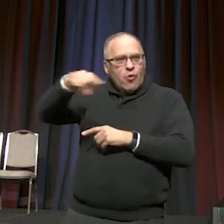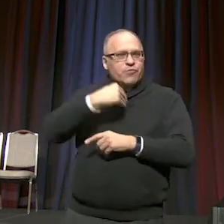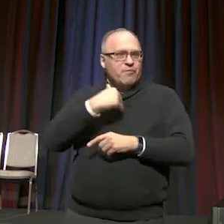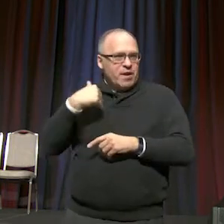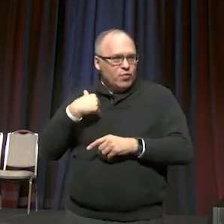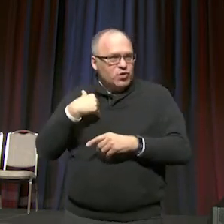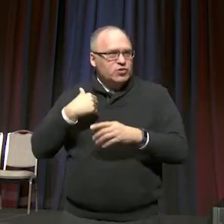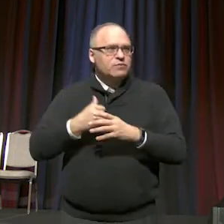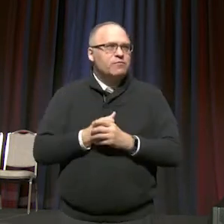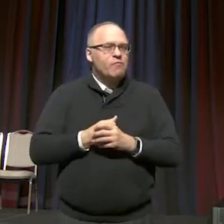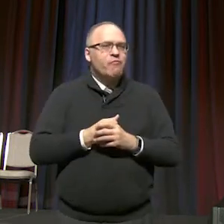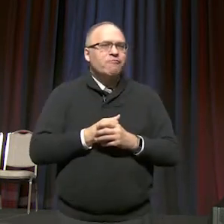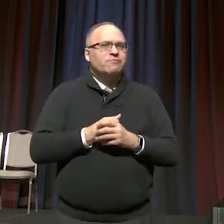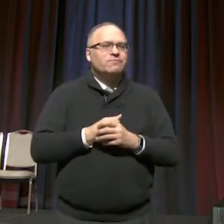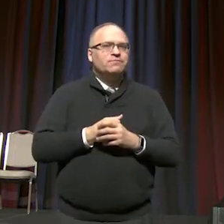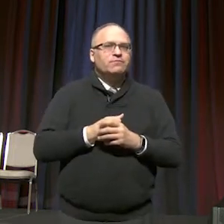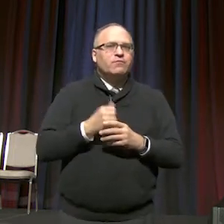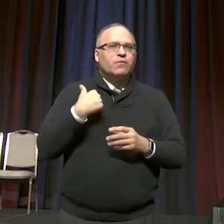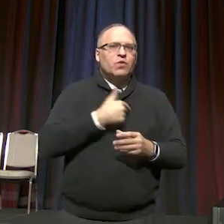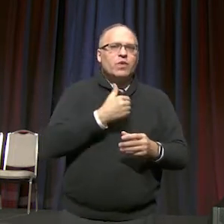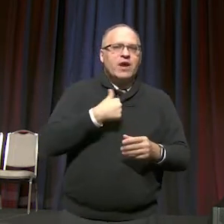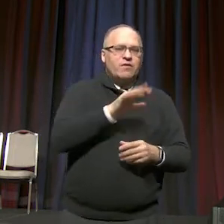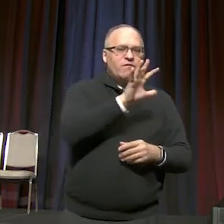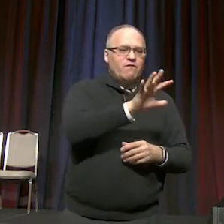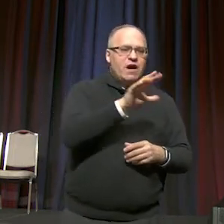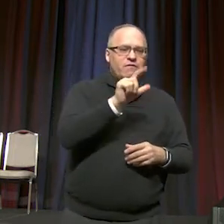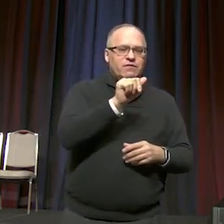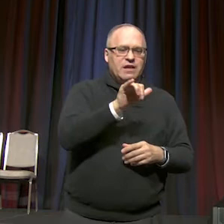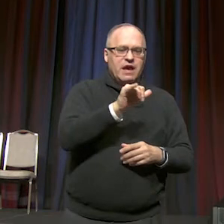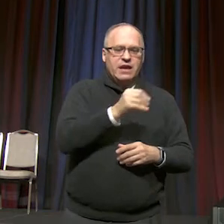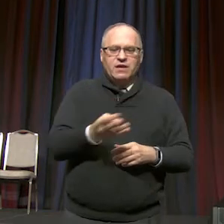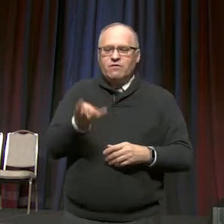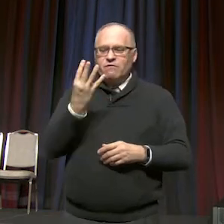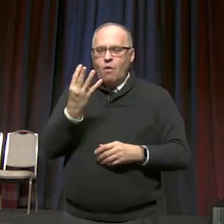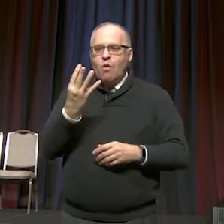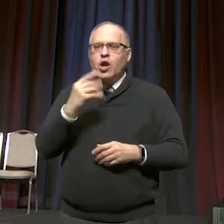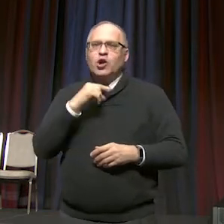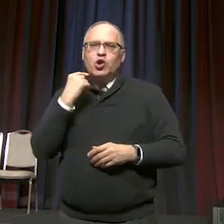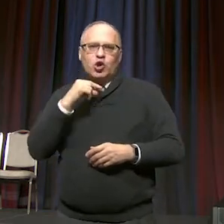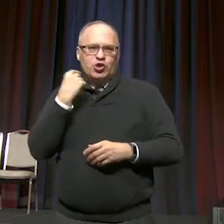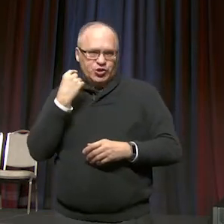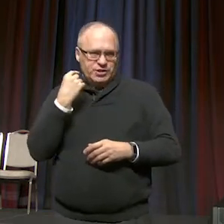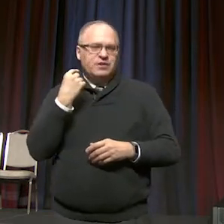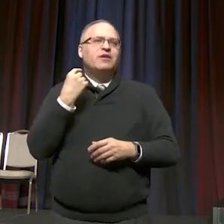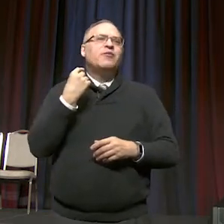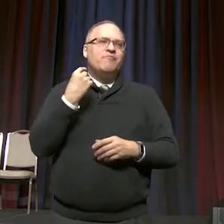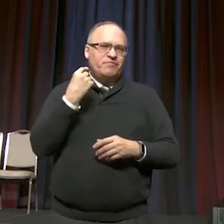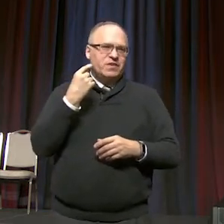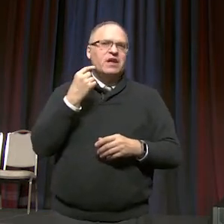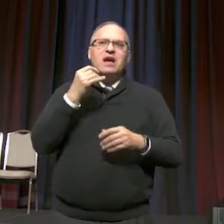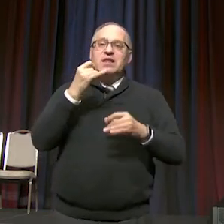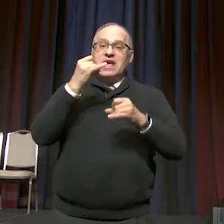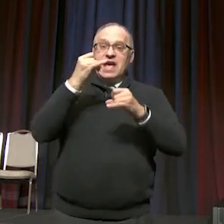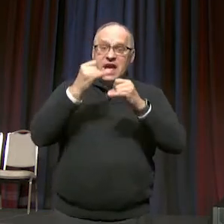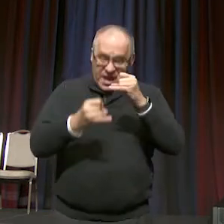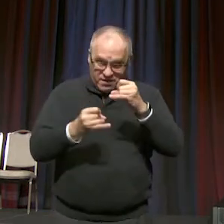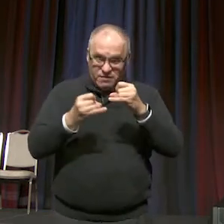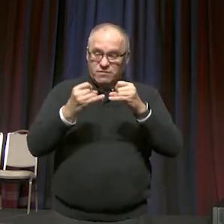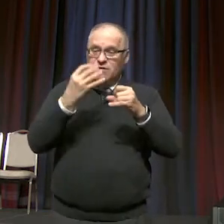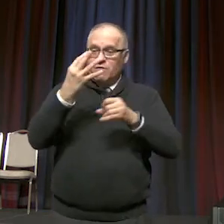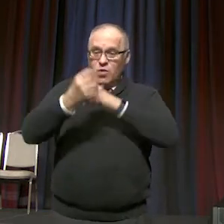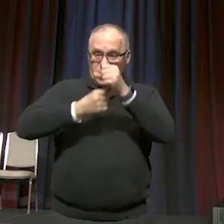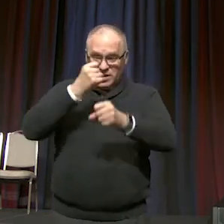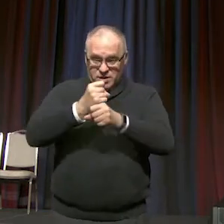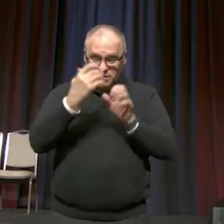council is formed of five lay and four clergy. At the end of the quadrennium, it will switch